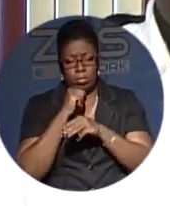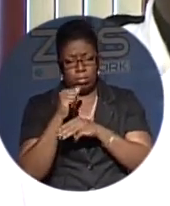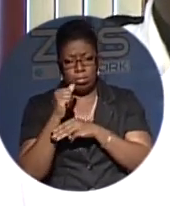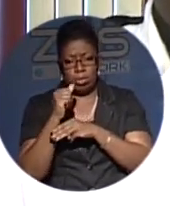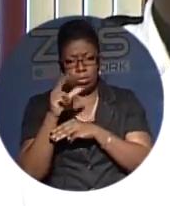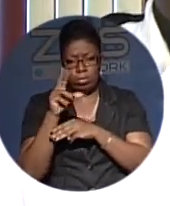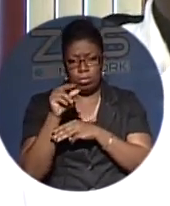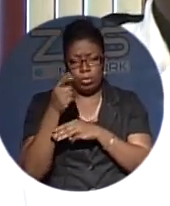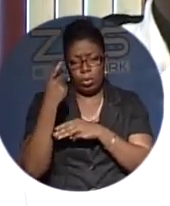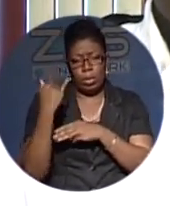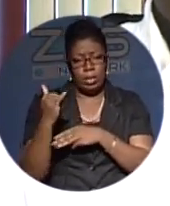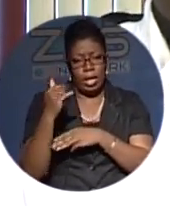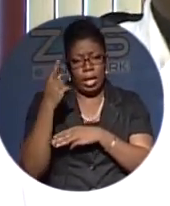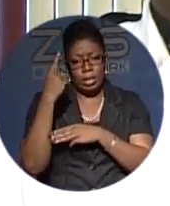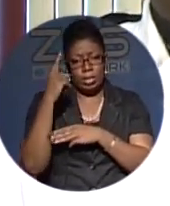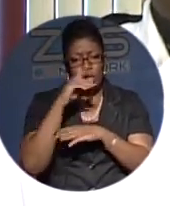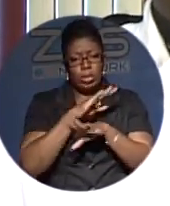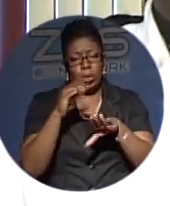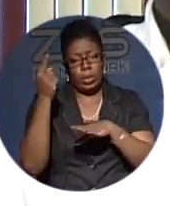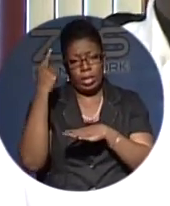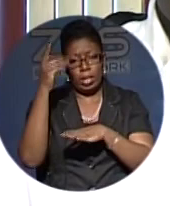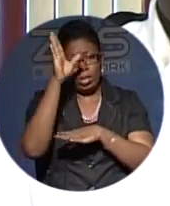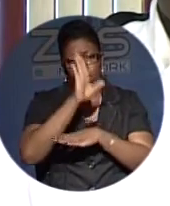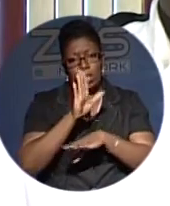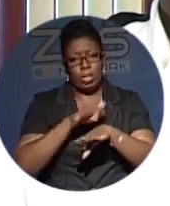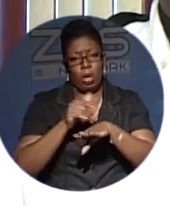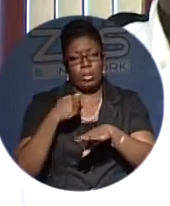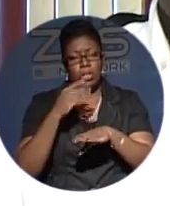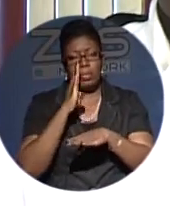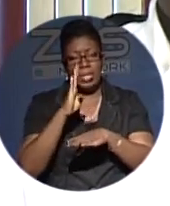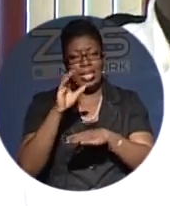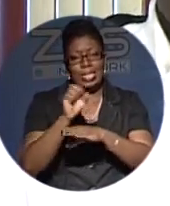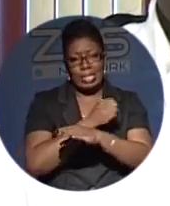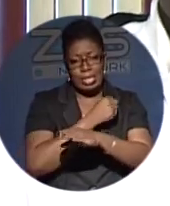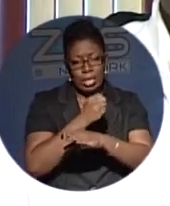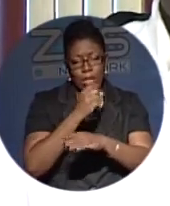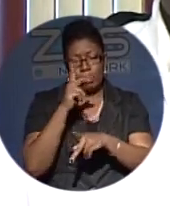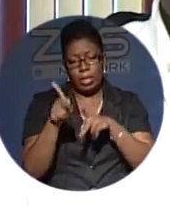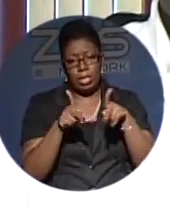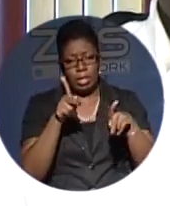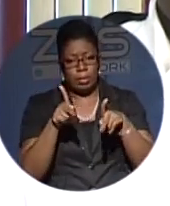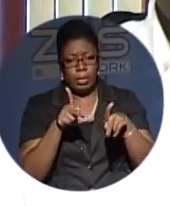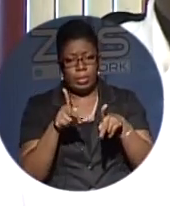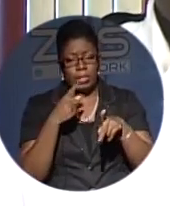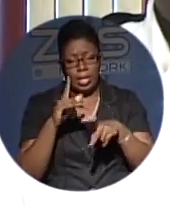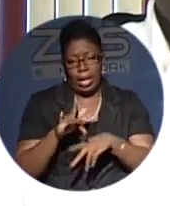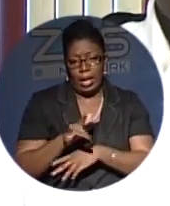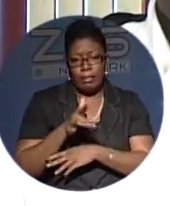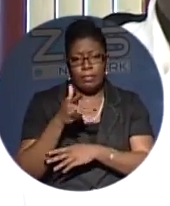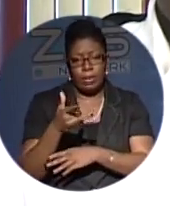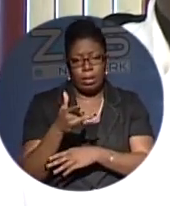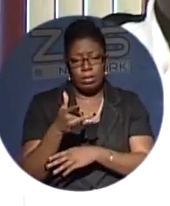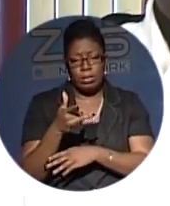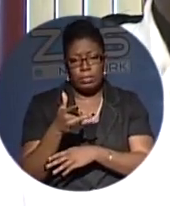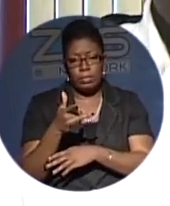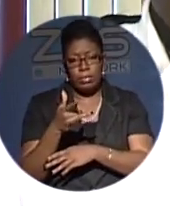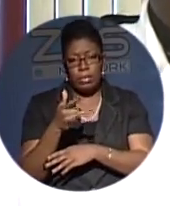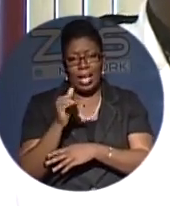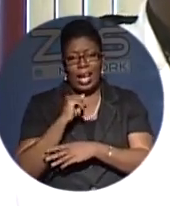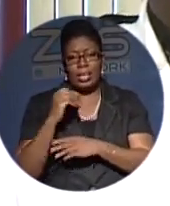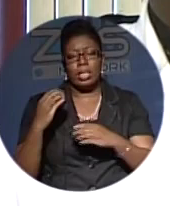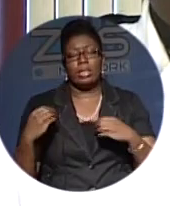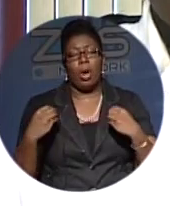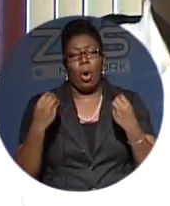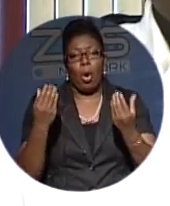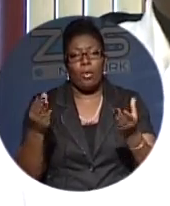God just called me to be a singer, even though a lot of people just be rallying up. I felt that I can offer more